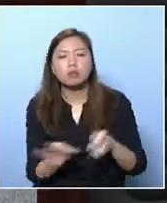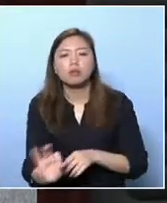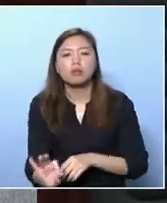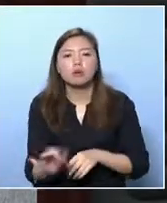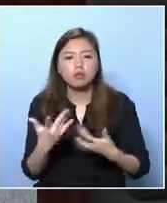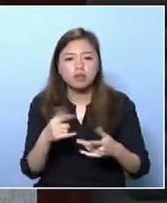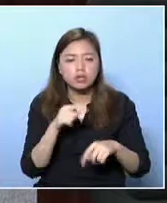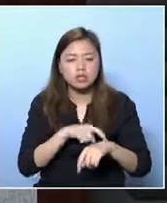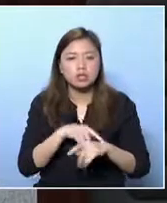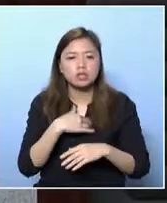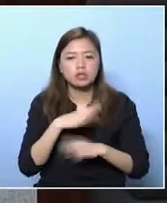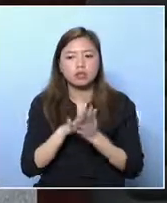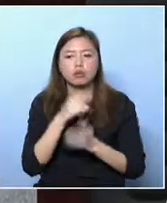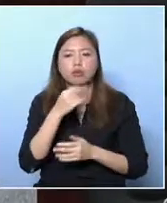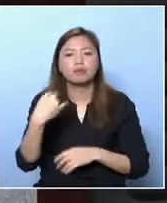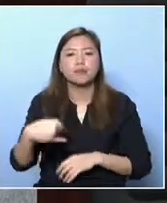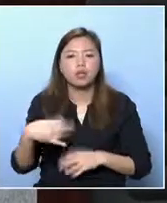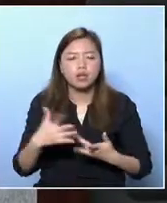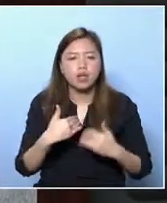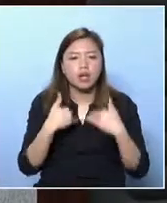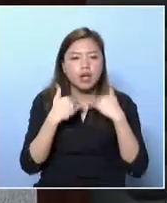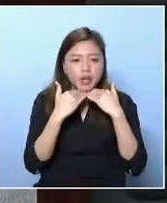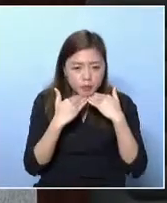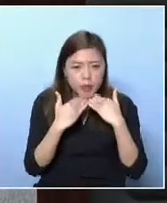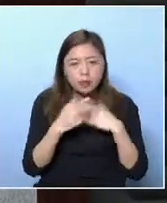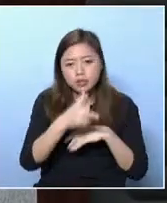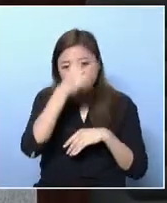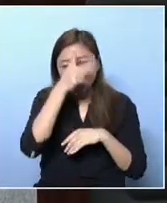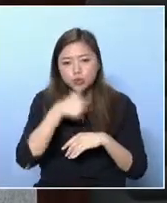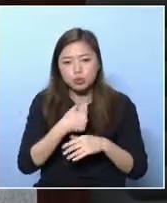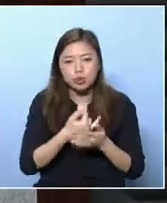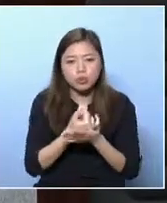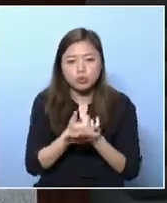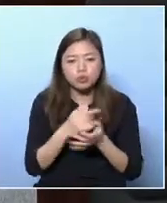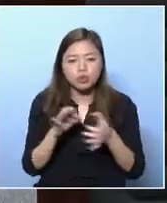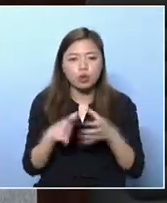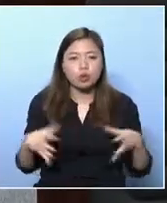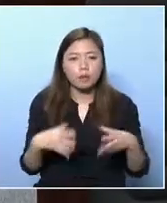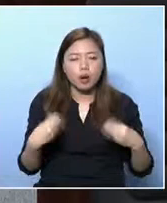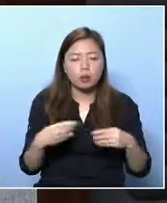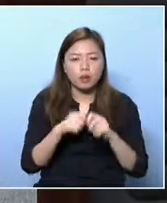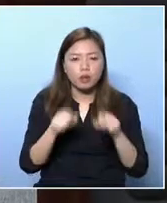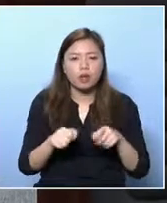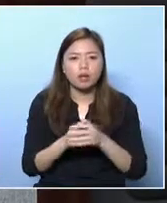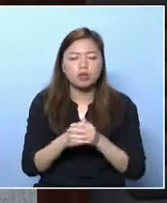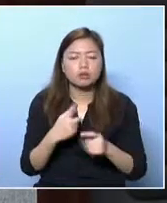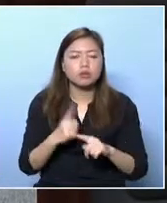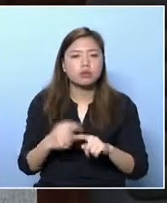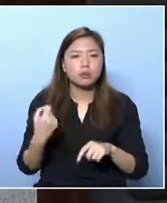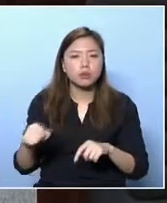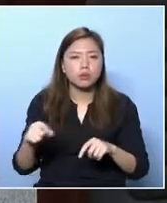or the level of support that they are getting, the parents will tell you that they have not been told by the schools.